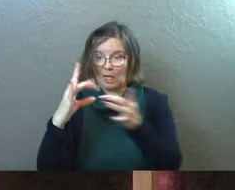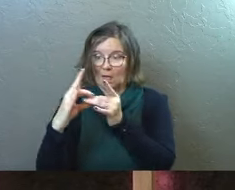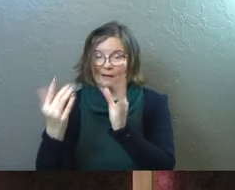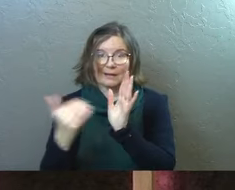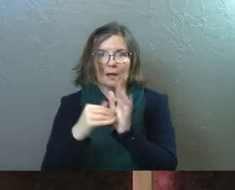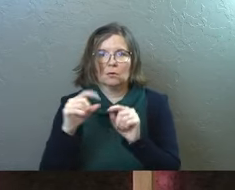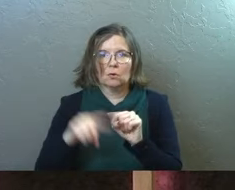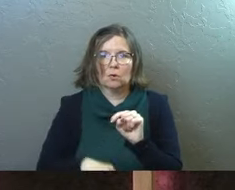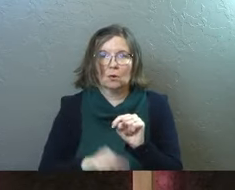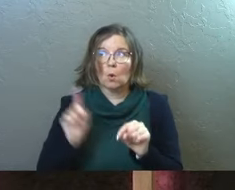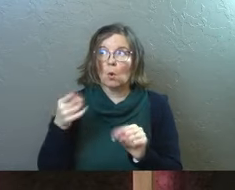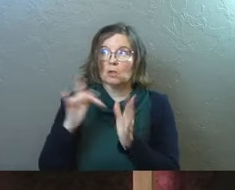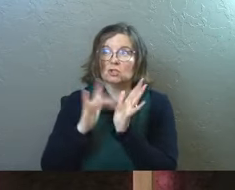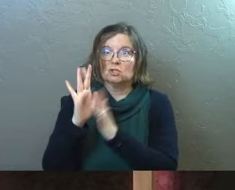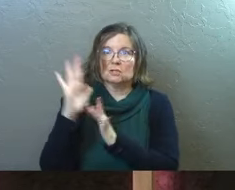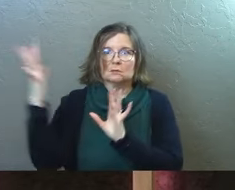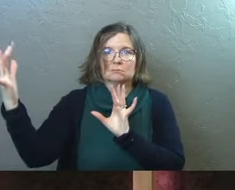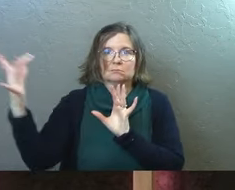unbreak us.